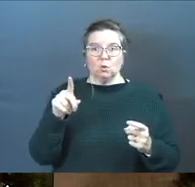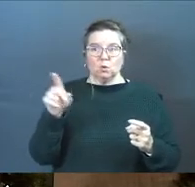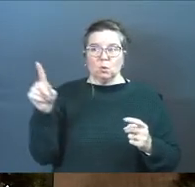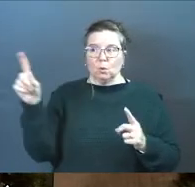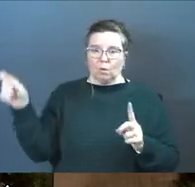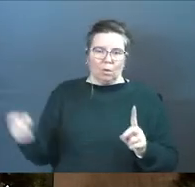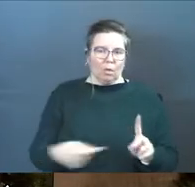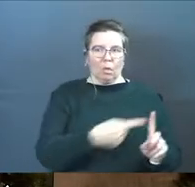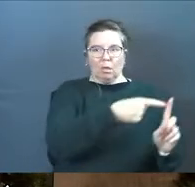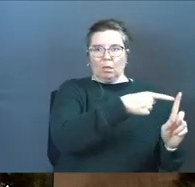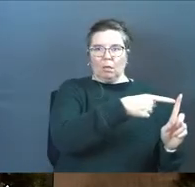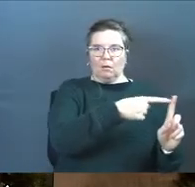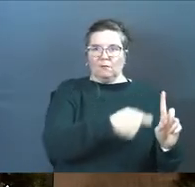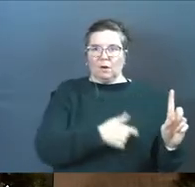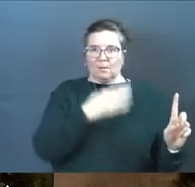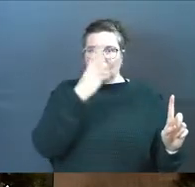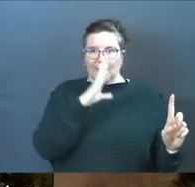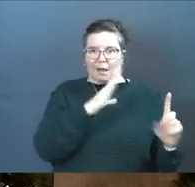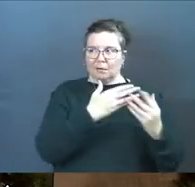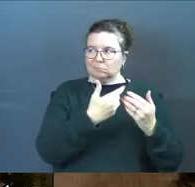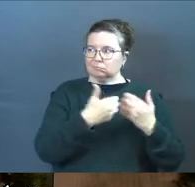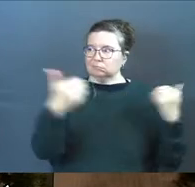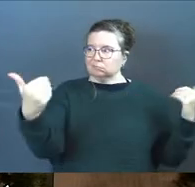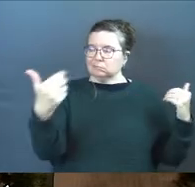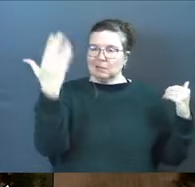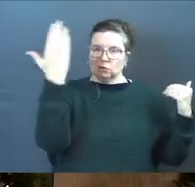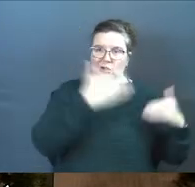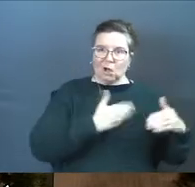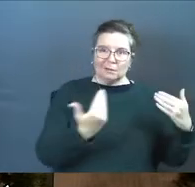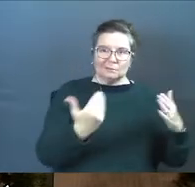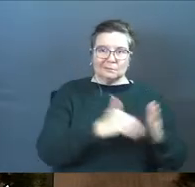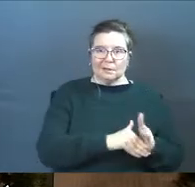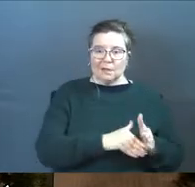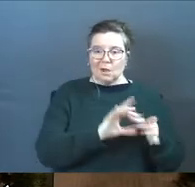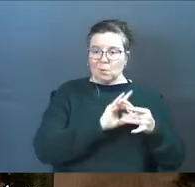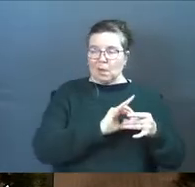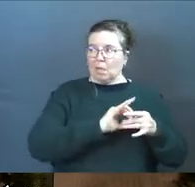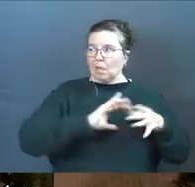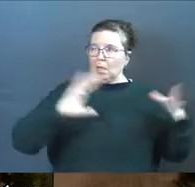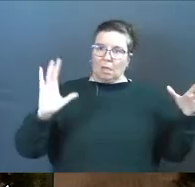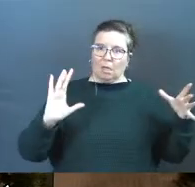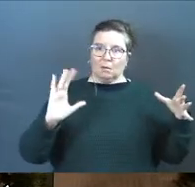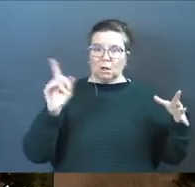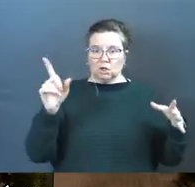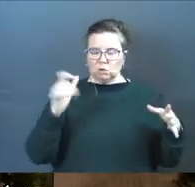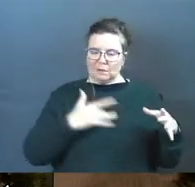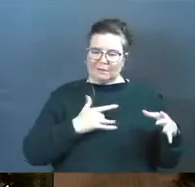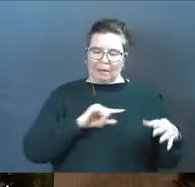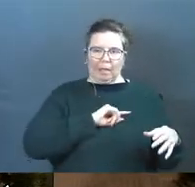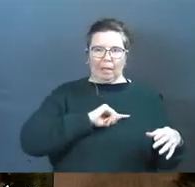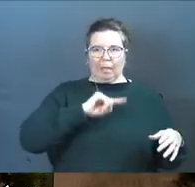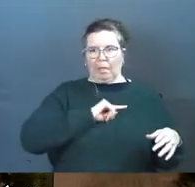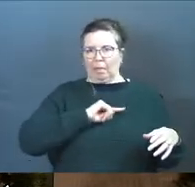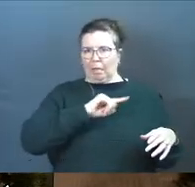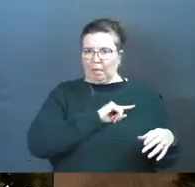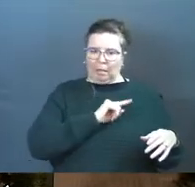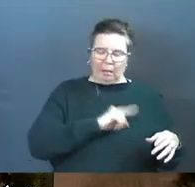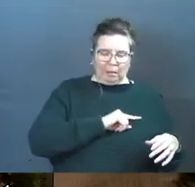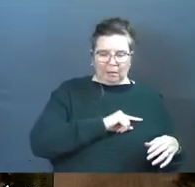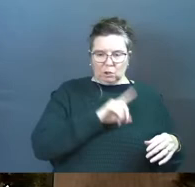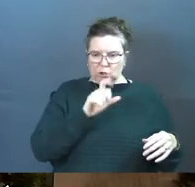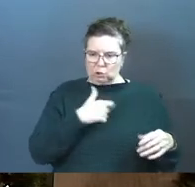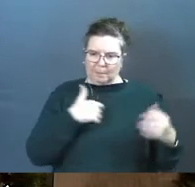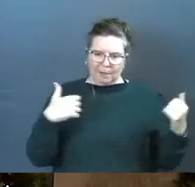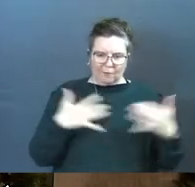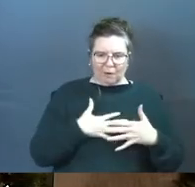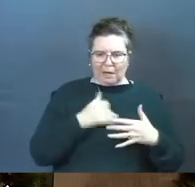-yoed away from God and now you're in darkness again and your relationship with God is all broken again and you should feel guilty and bad again and you